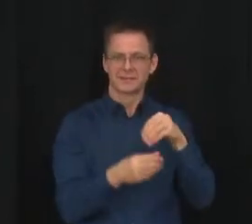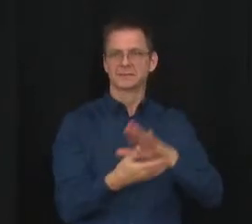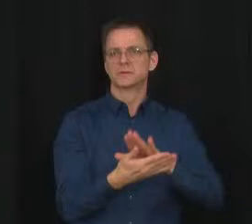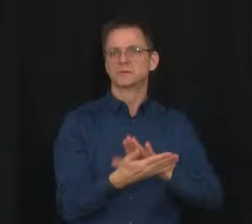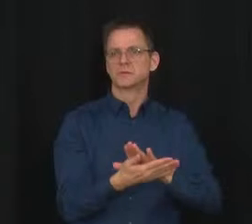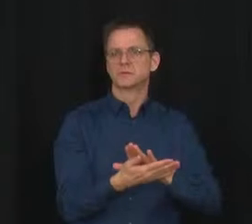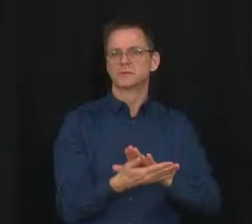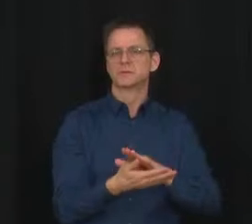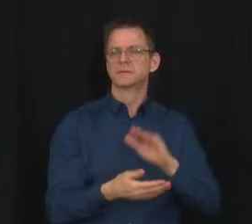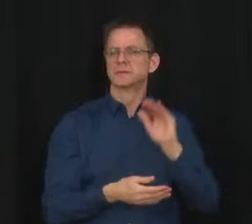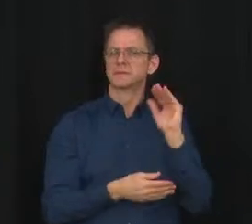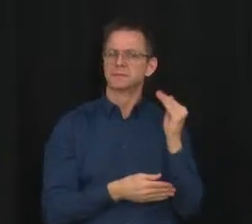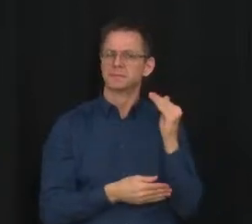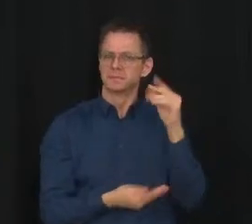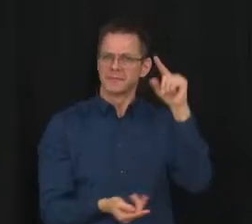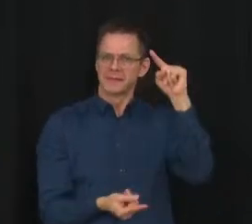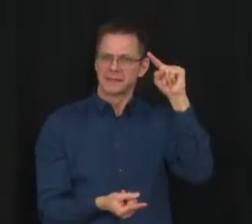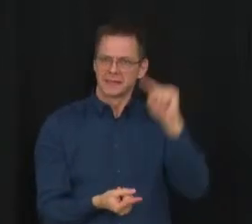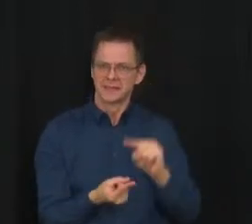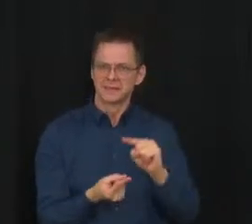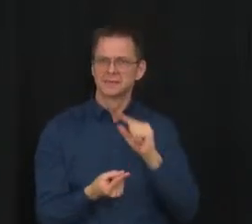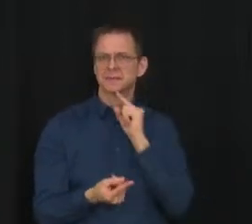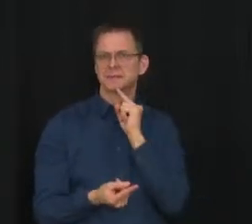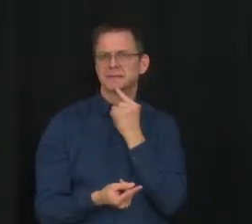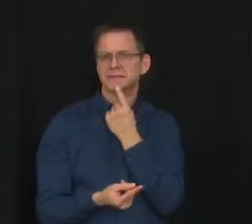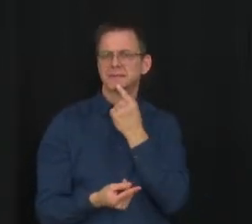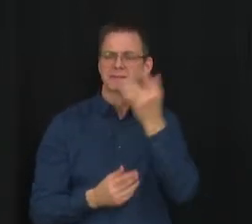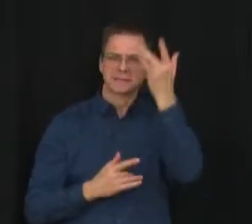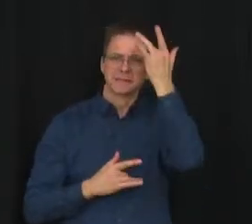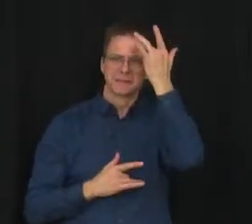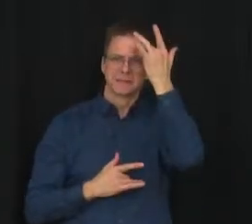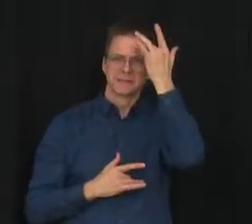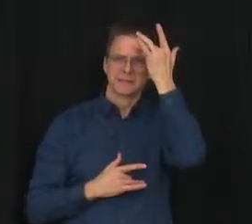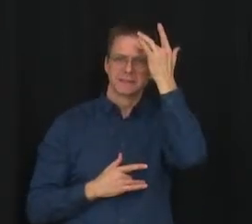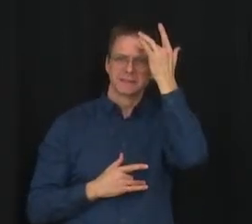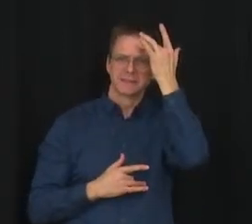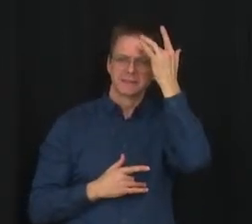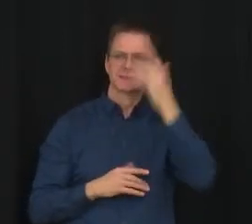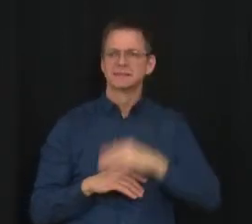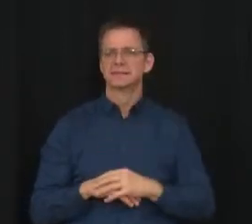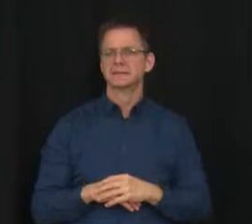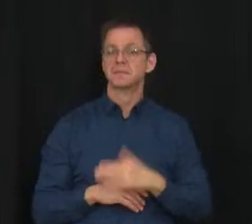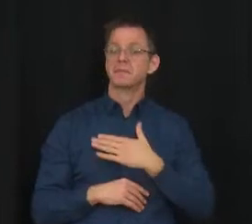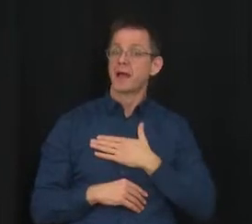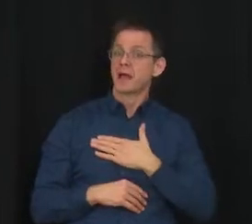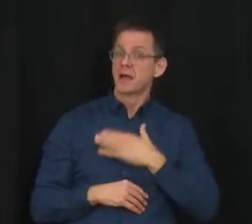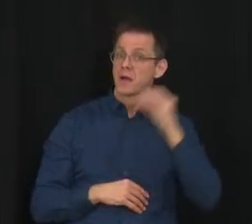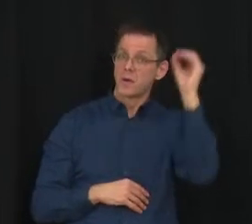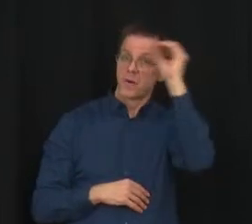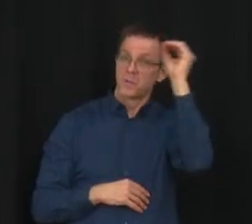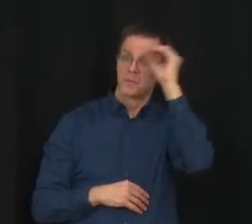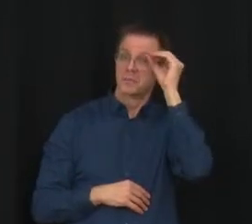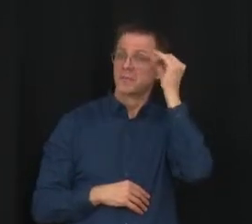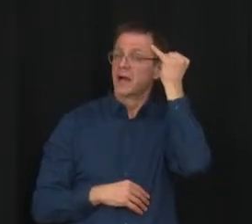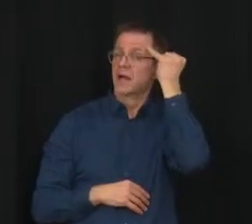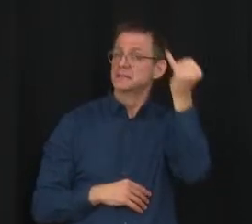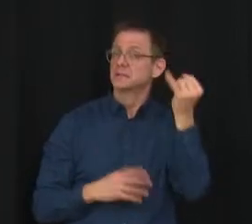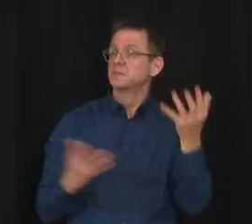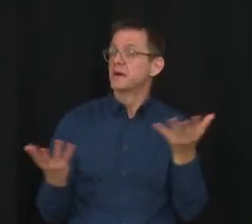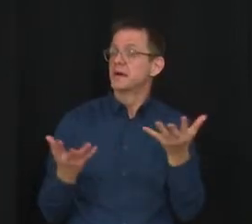to the school environment, my assessment would be that it's relatively similar to what we saw previously, where